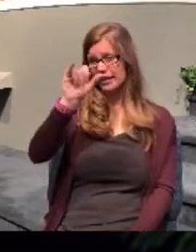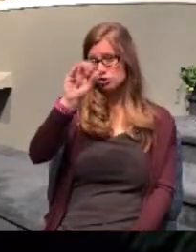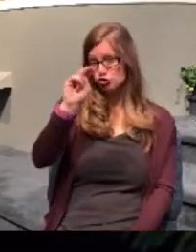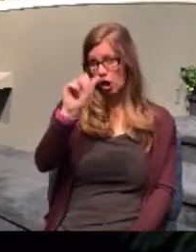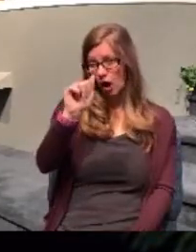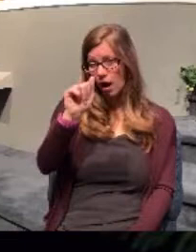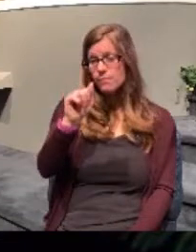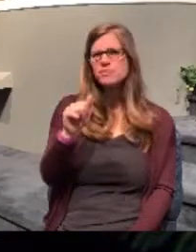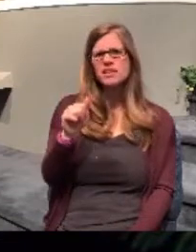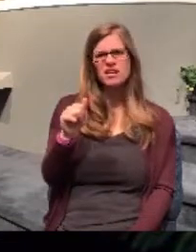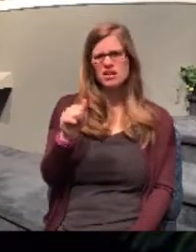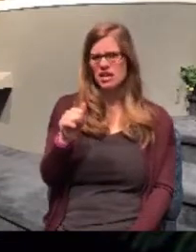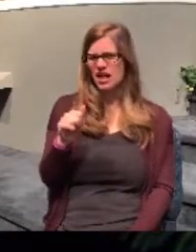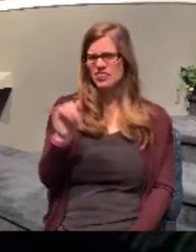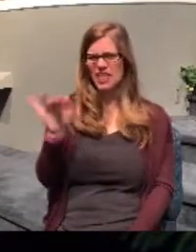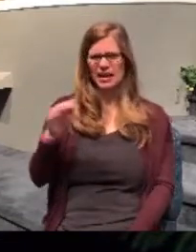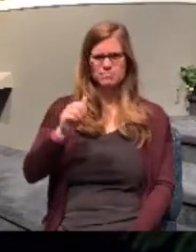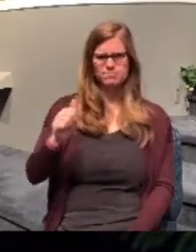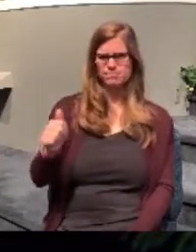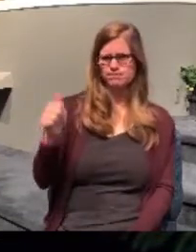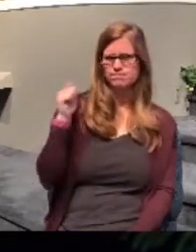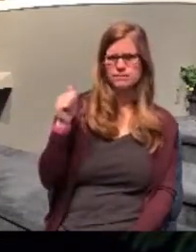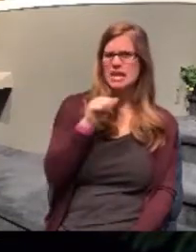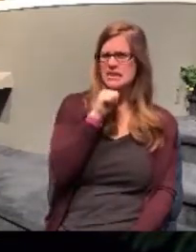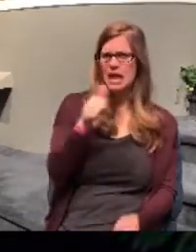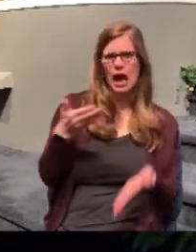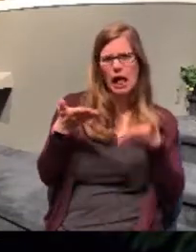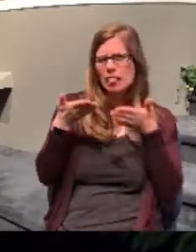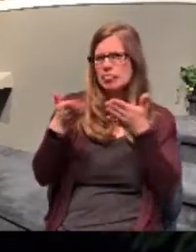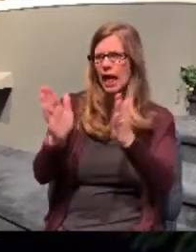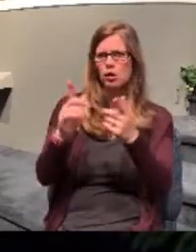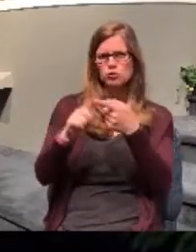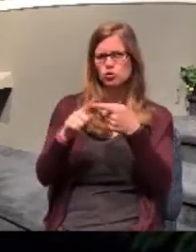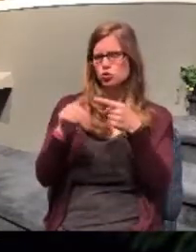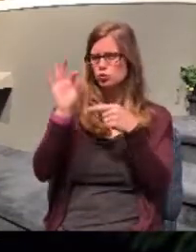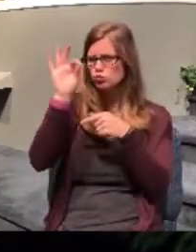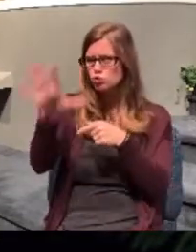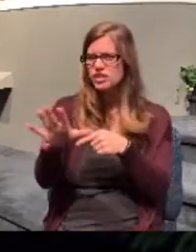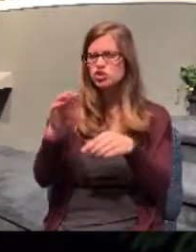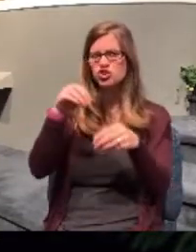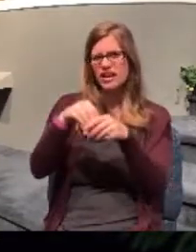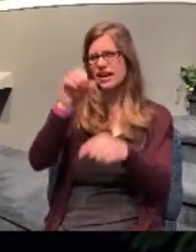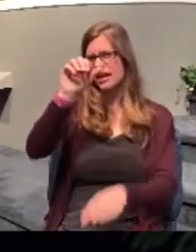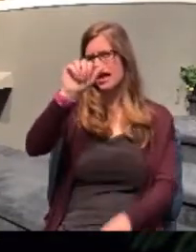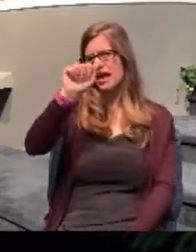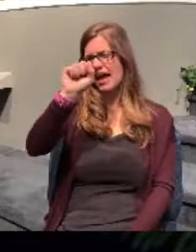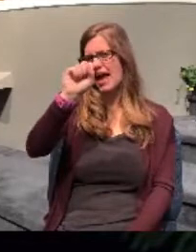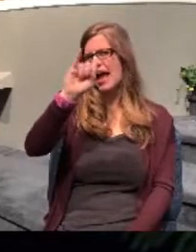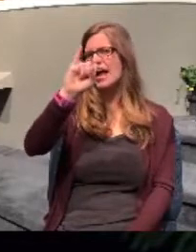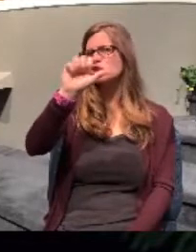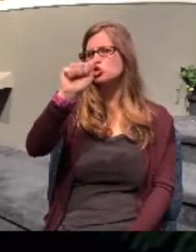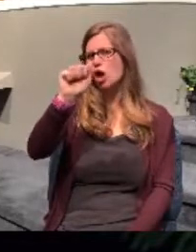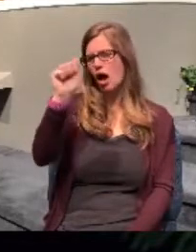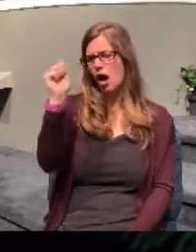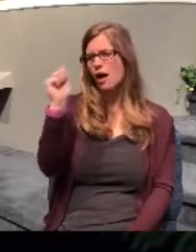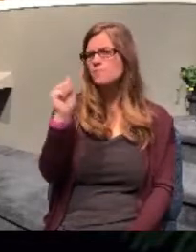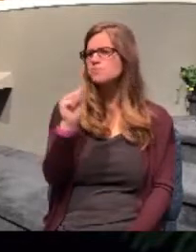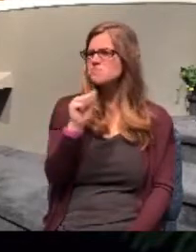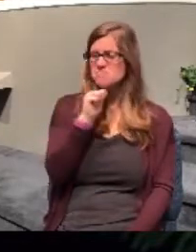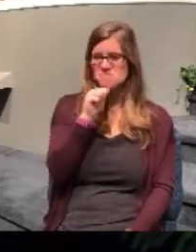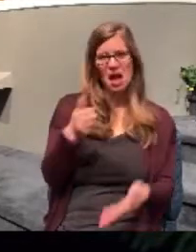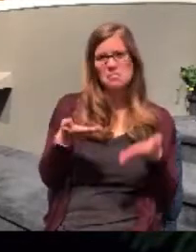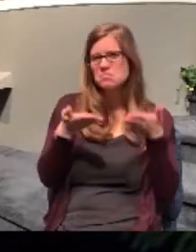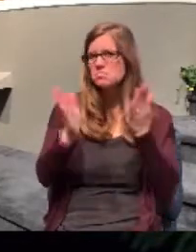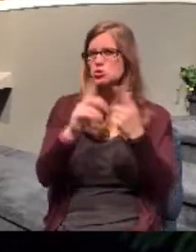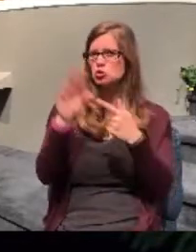of the Holy Ghost to preach the word in Asia. No doubt Paul was wanting to go to the city of